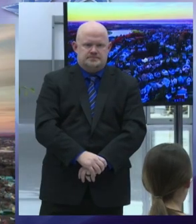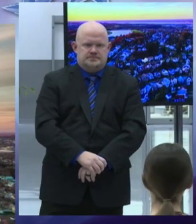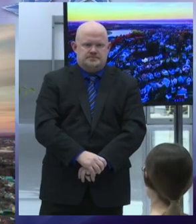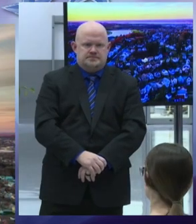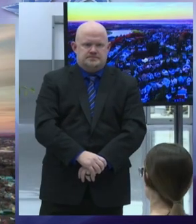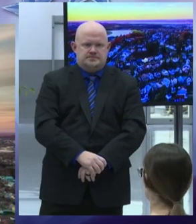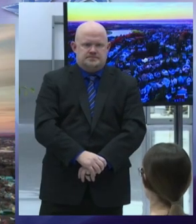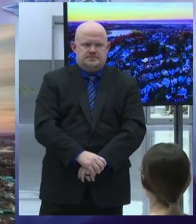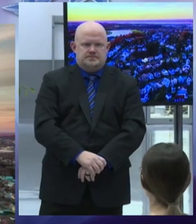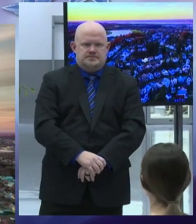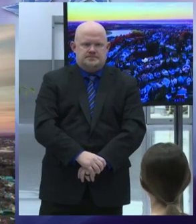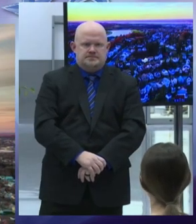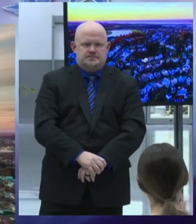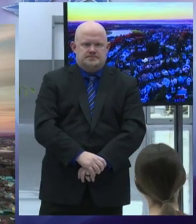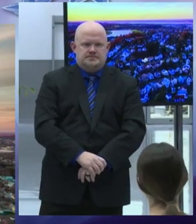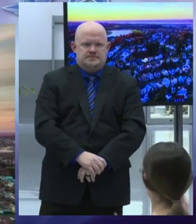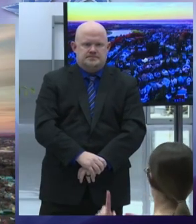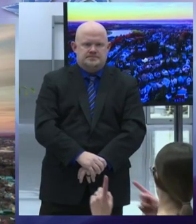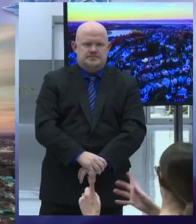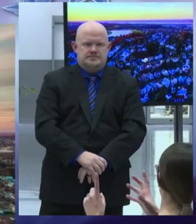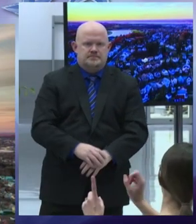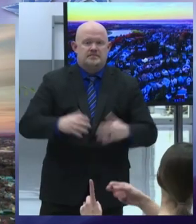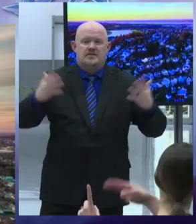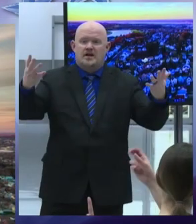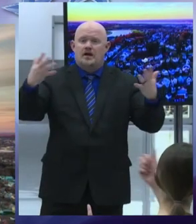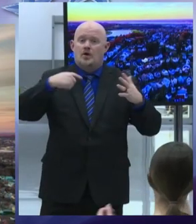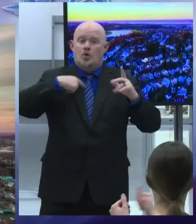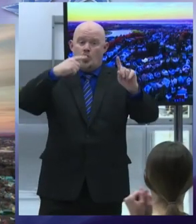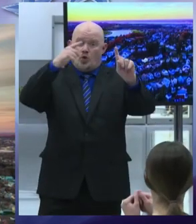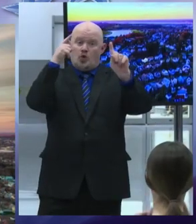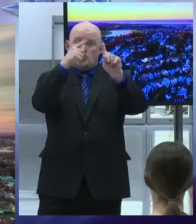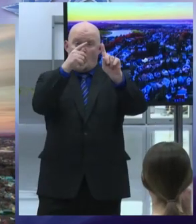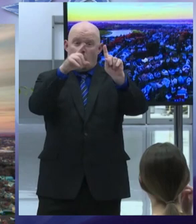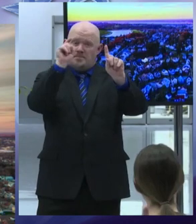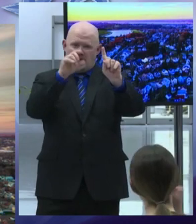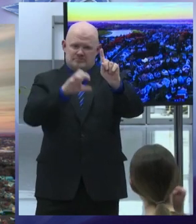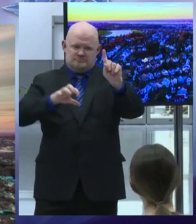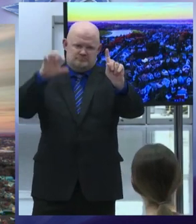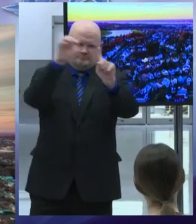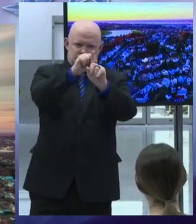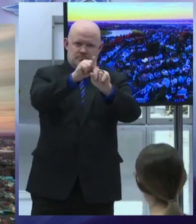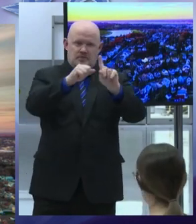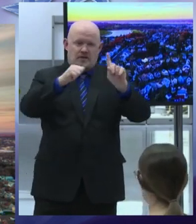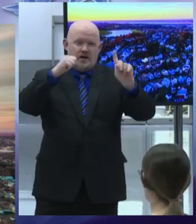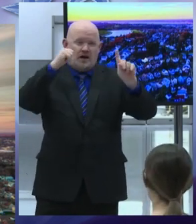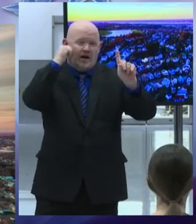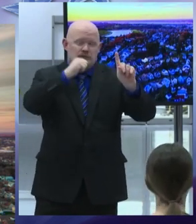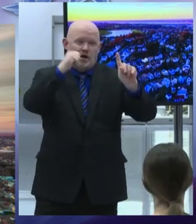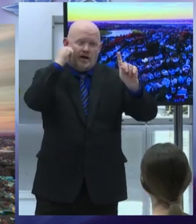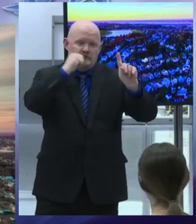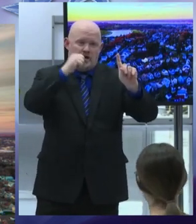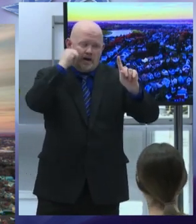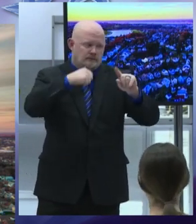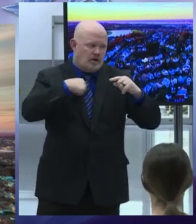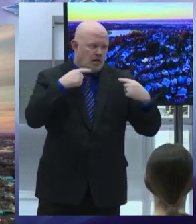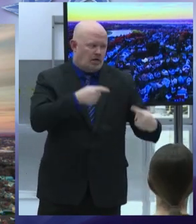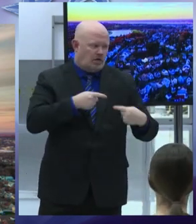we must reach higher together because the daily difficulties and uneven obstacles facing many in syracuse are still great